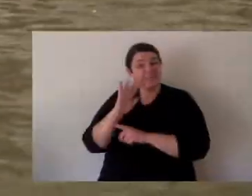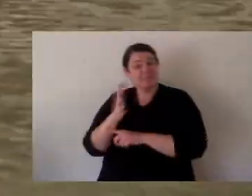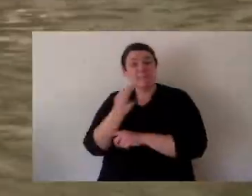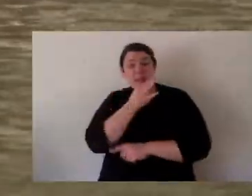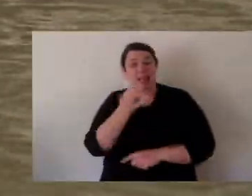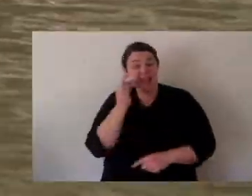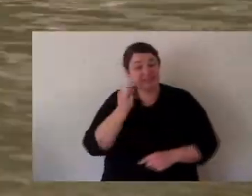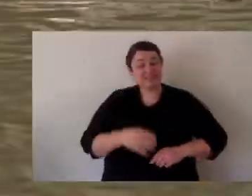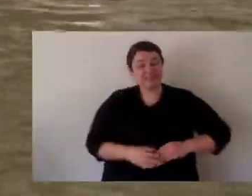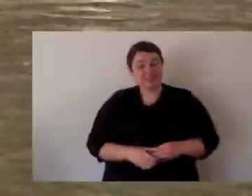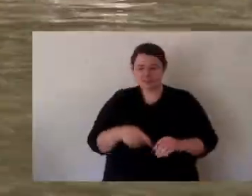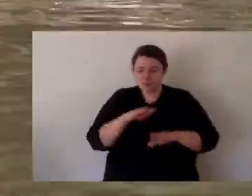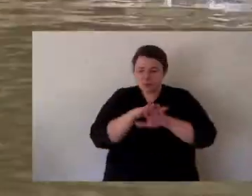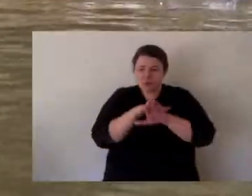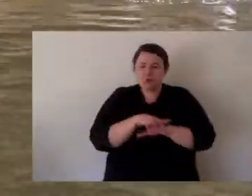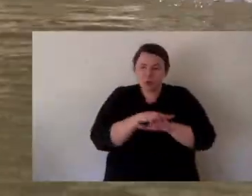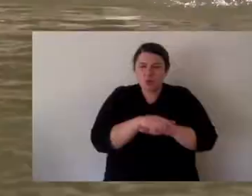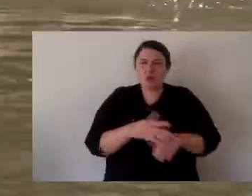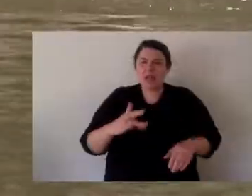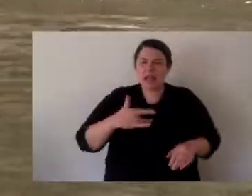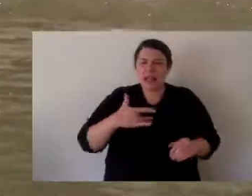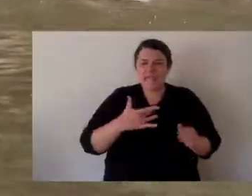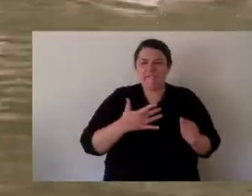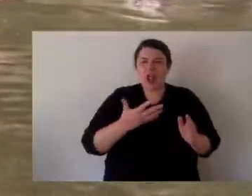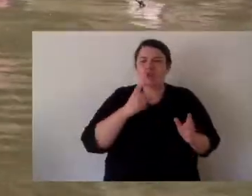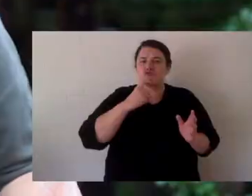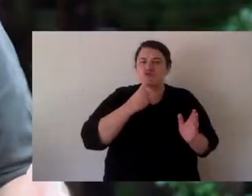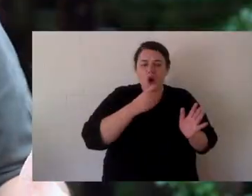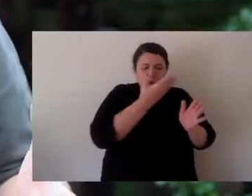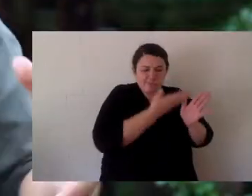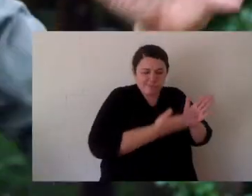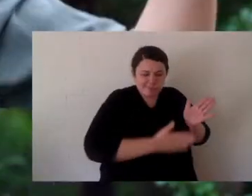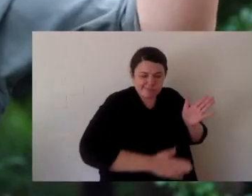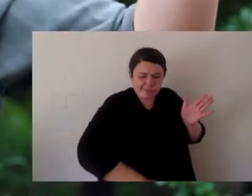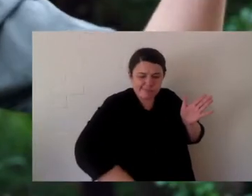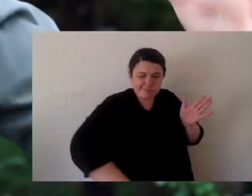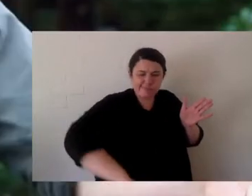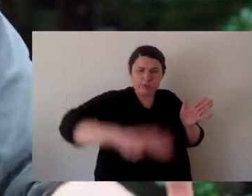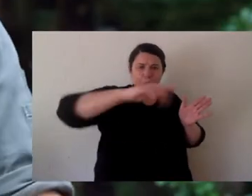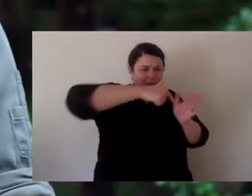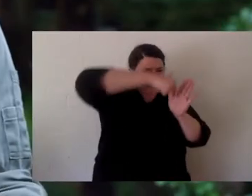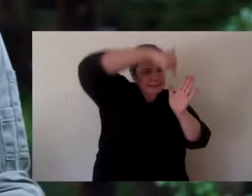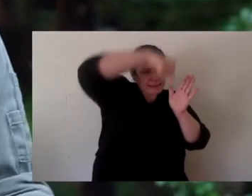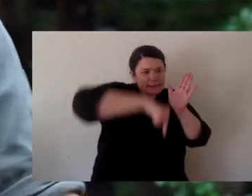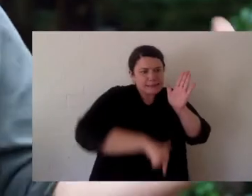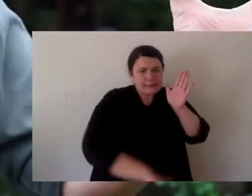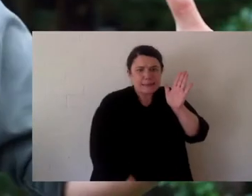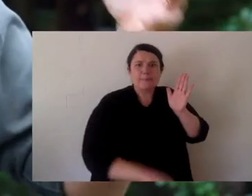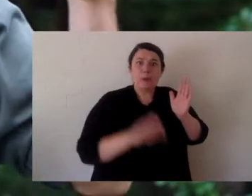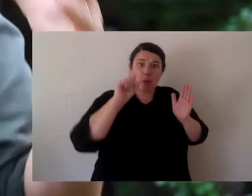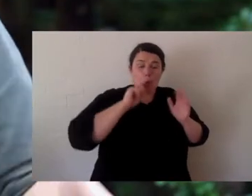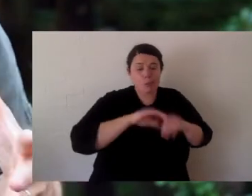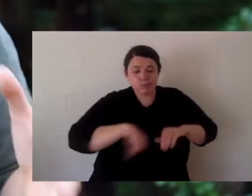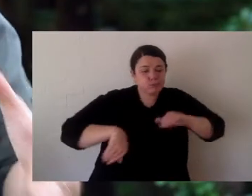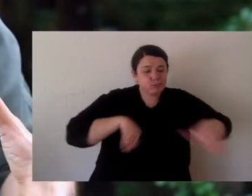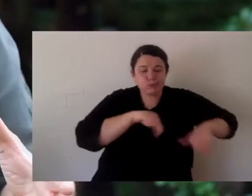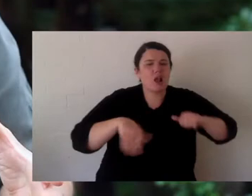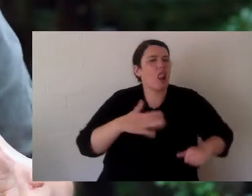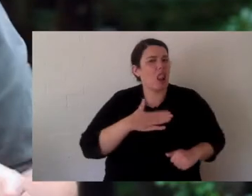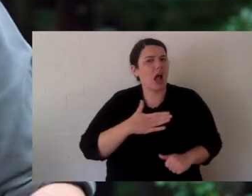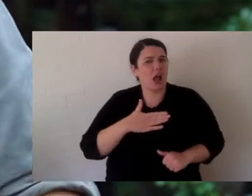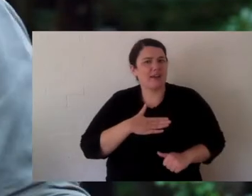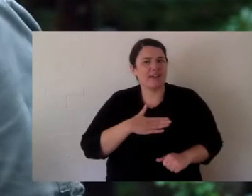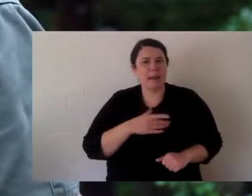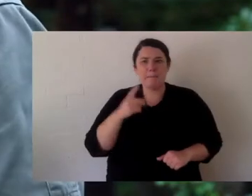live in a really specific part of the rivers that they live in. They like the big rocky holes where there's deep water